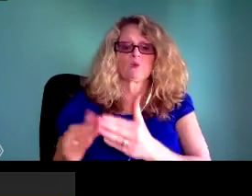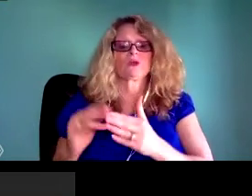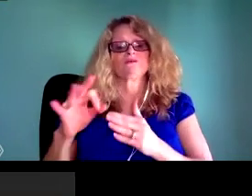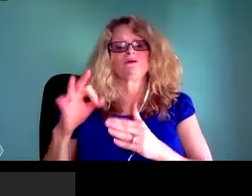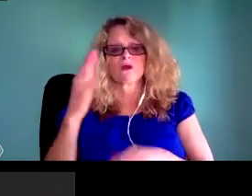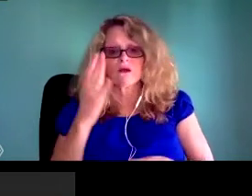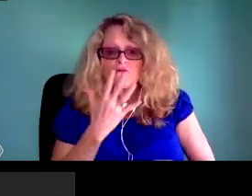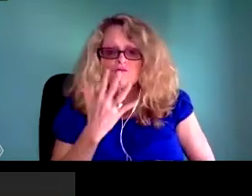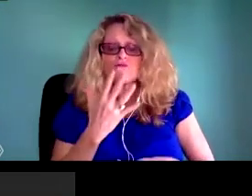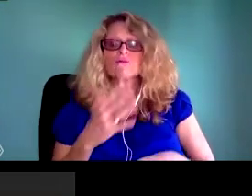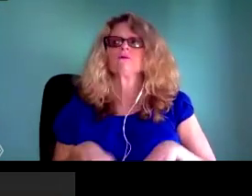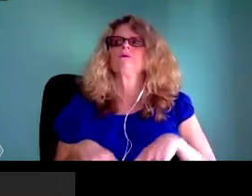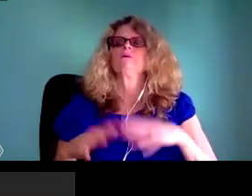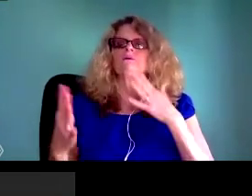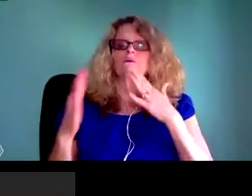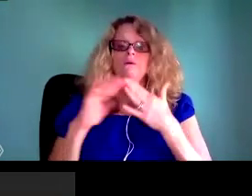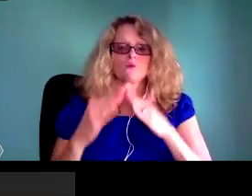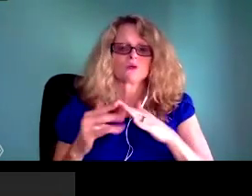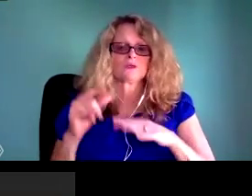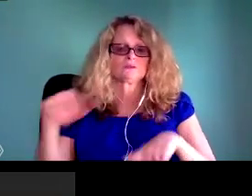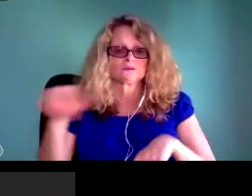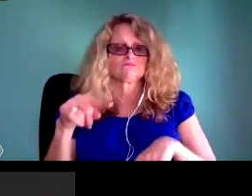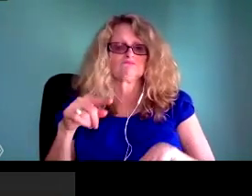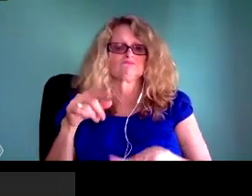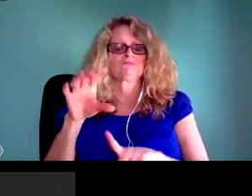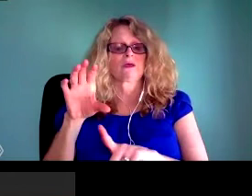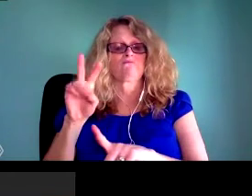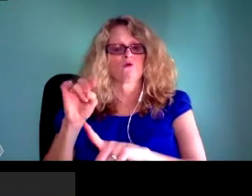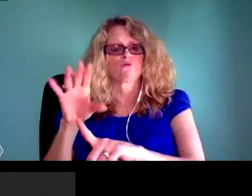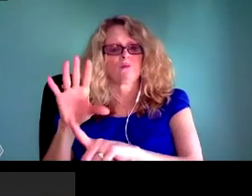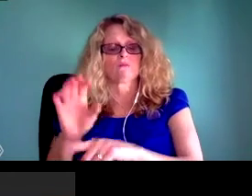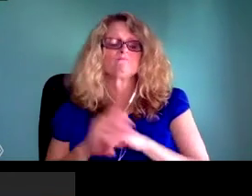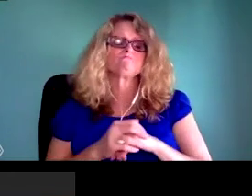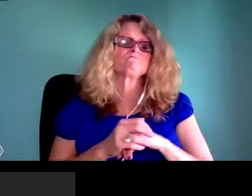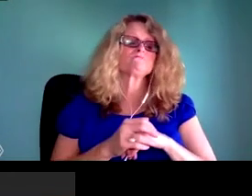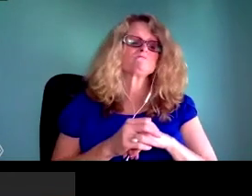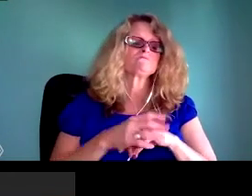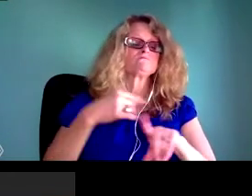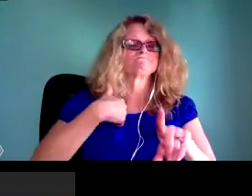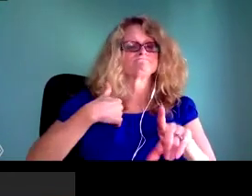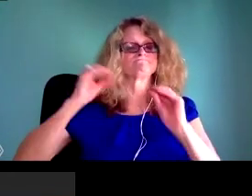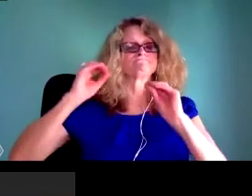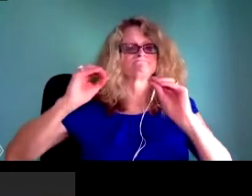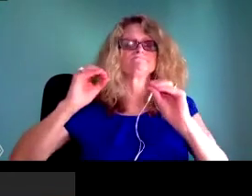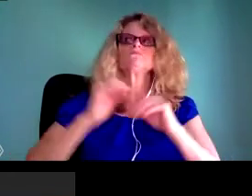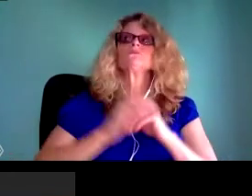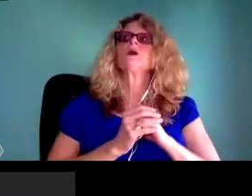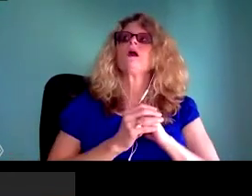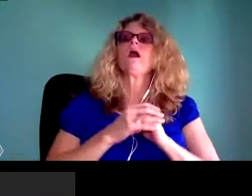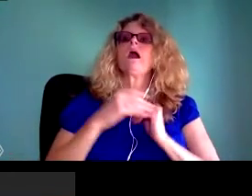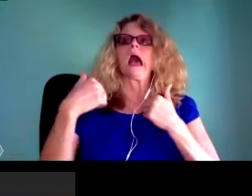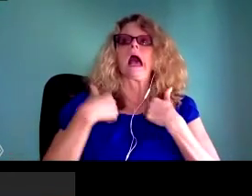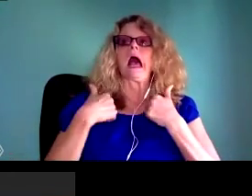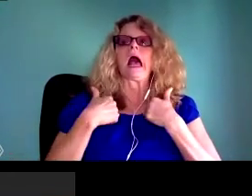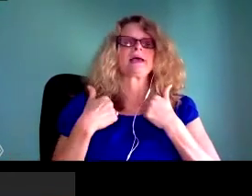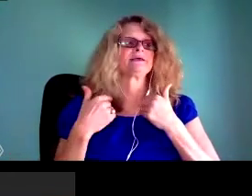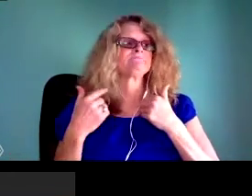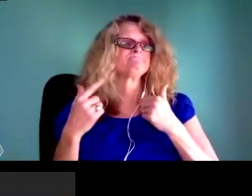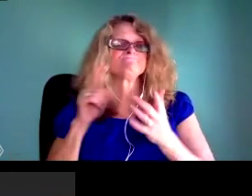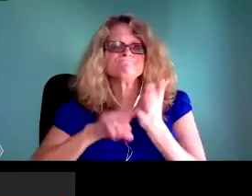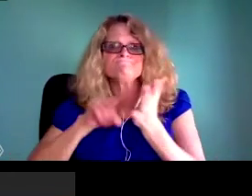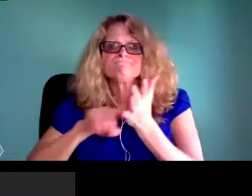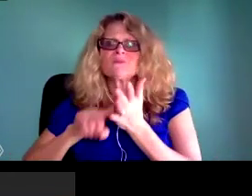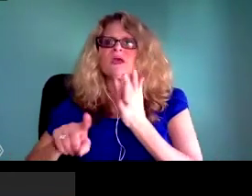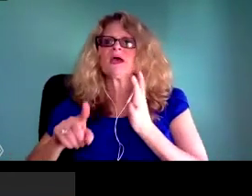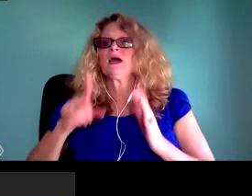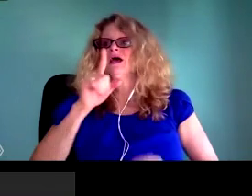they have been socialized around things like Internet search, and that becomes kind of the default way in which